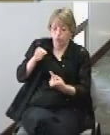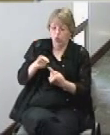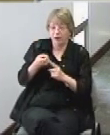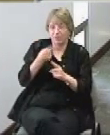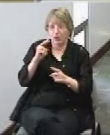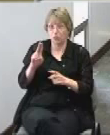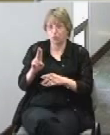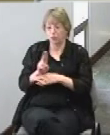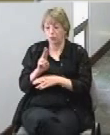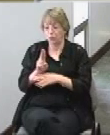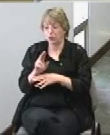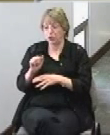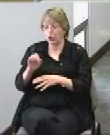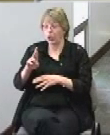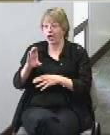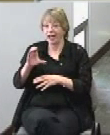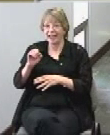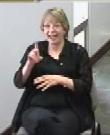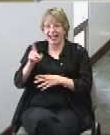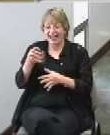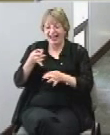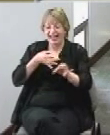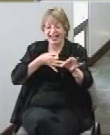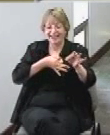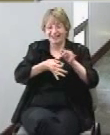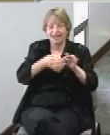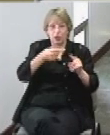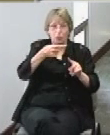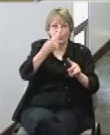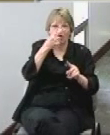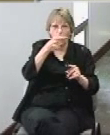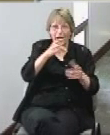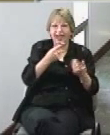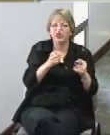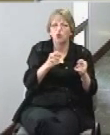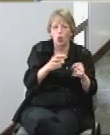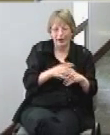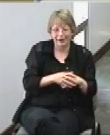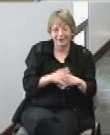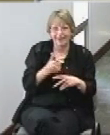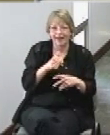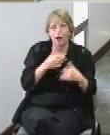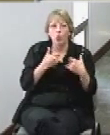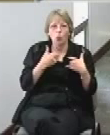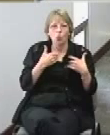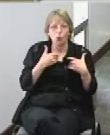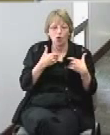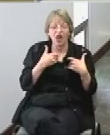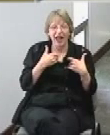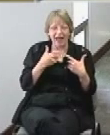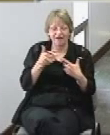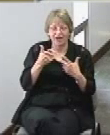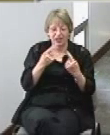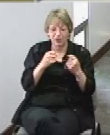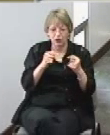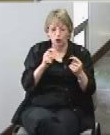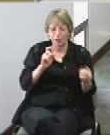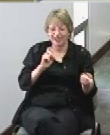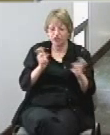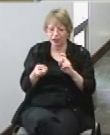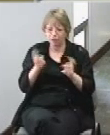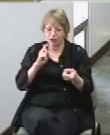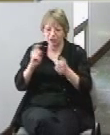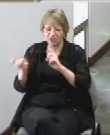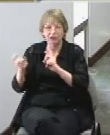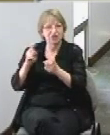arcade and then you exchange those points for a toy and we'll have a rotation of those toys so that people always have something